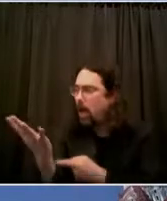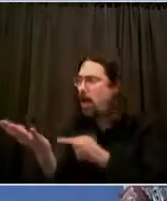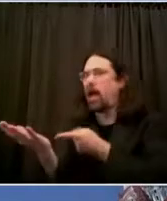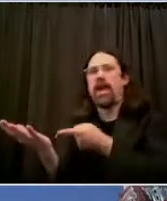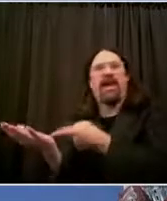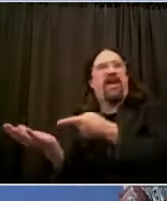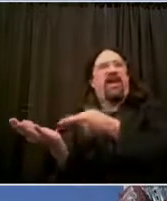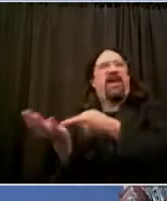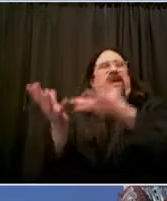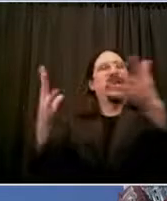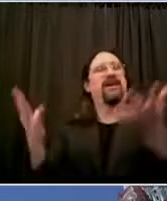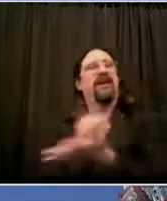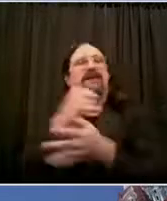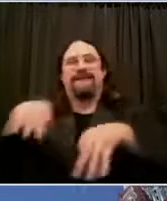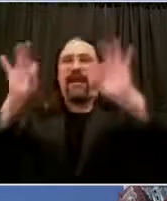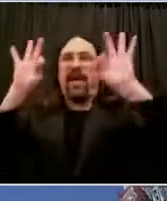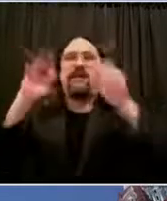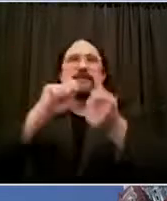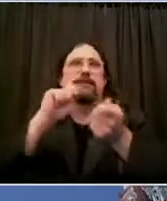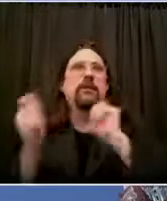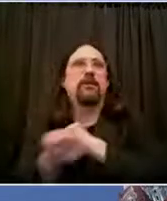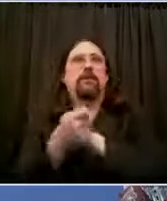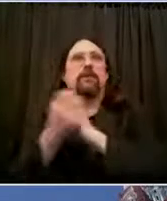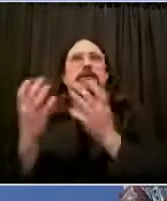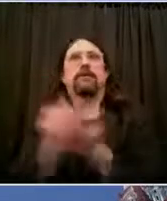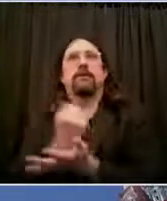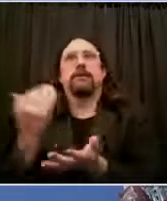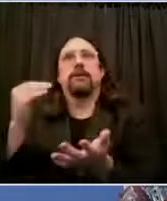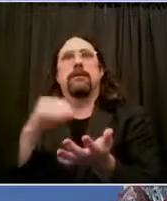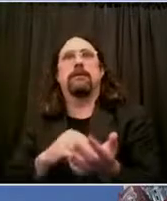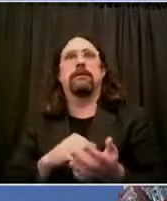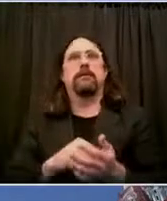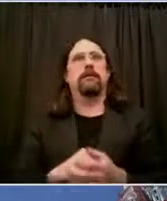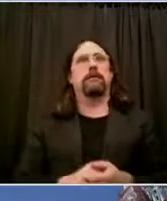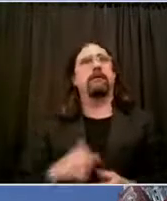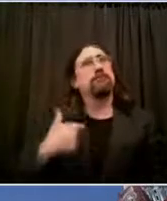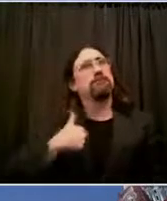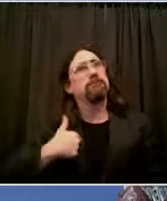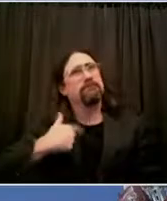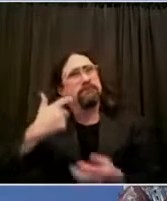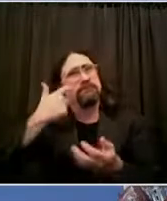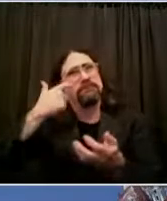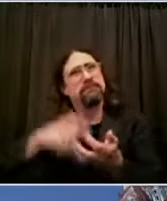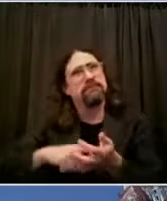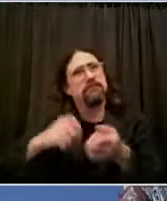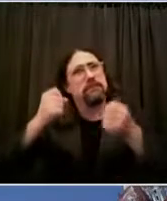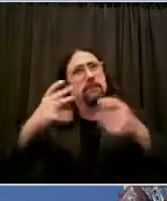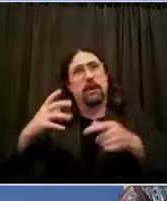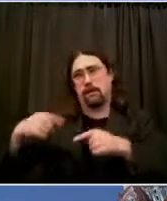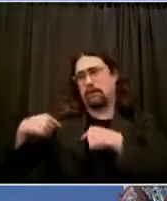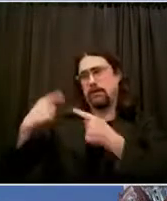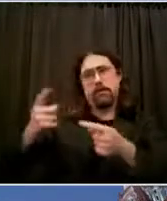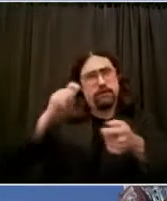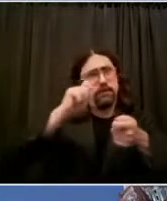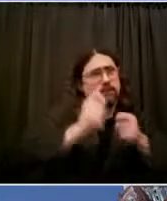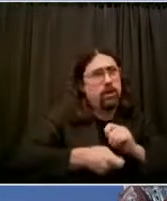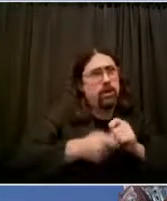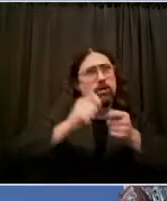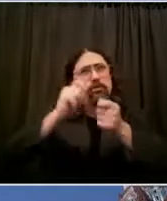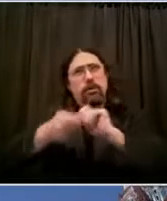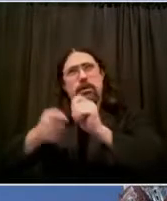Albany who are doing extraordinary work. I spoke to Speaker Carl Hastie and Majority Leader Andrea Stewart-Cousins over the weekend.